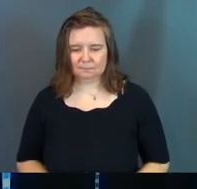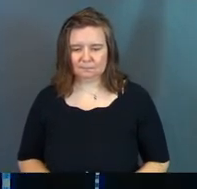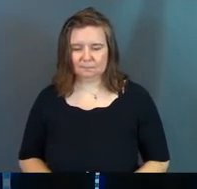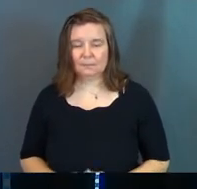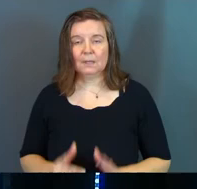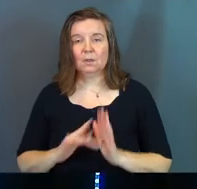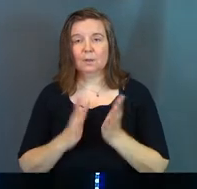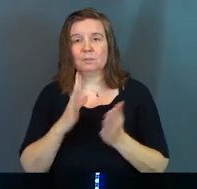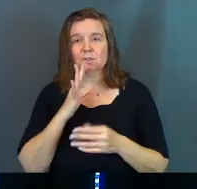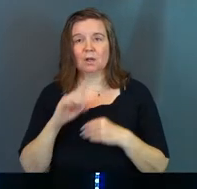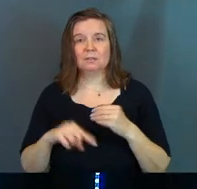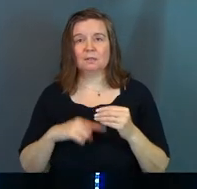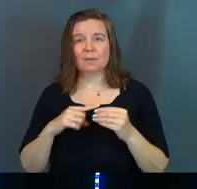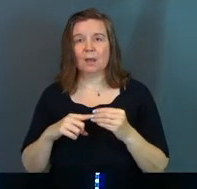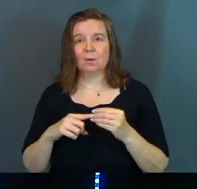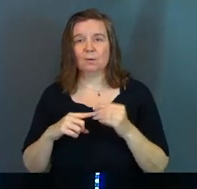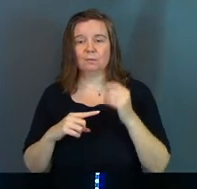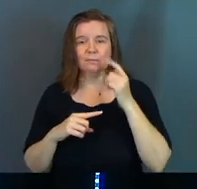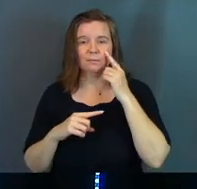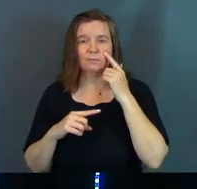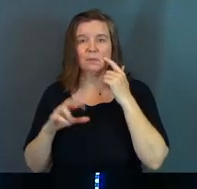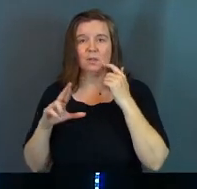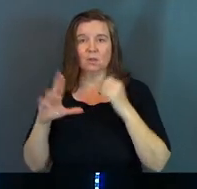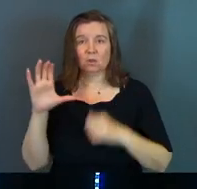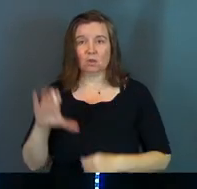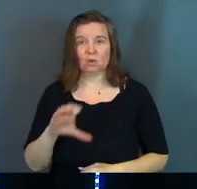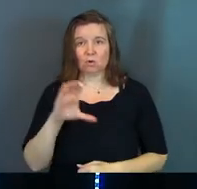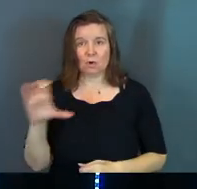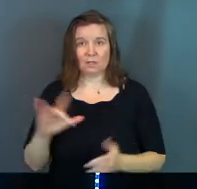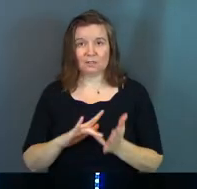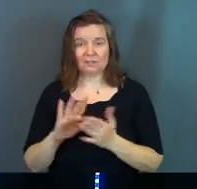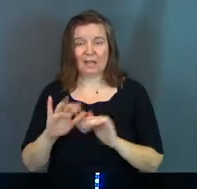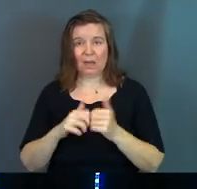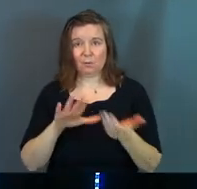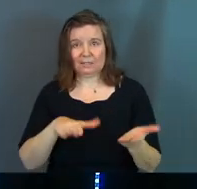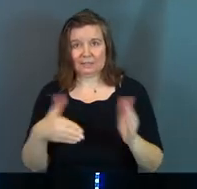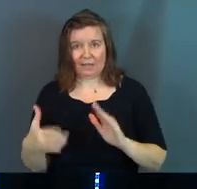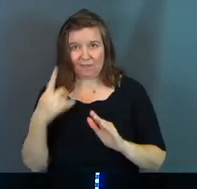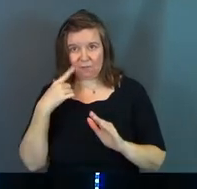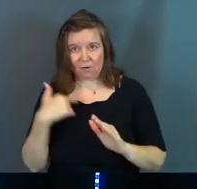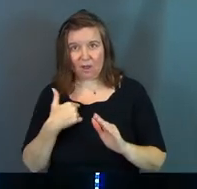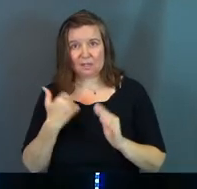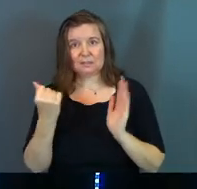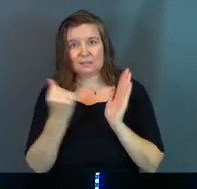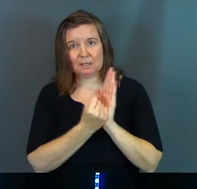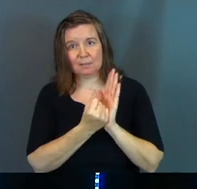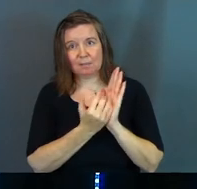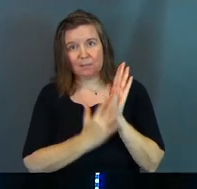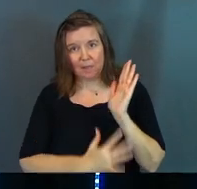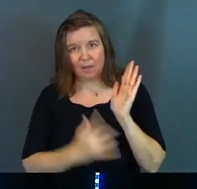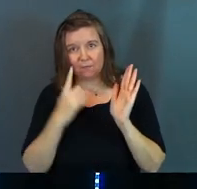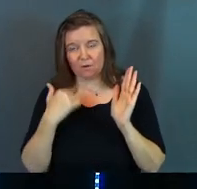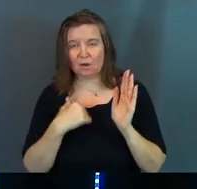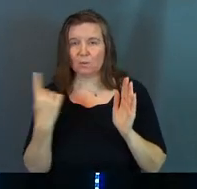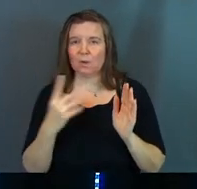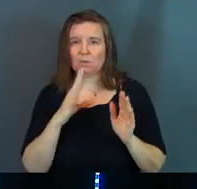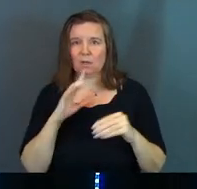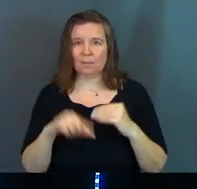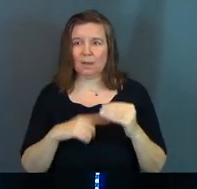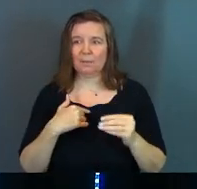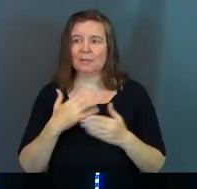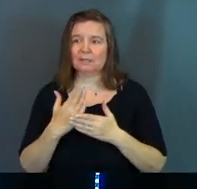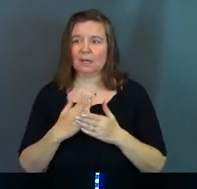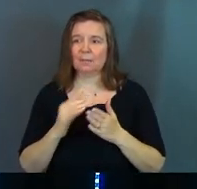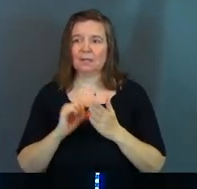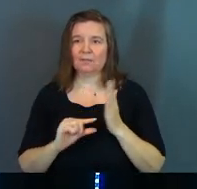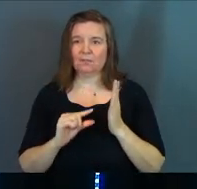There's scriptures that talk about the cross of Jesus Christ and how he died for our sins and bled for us, and we always talk about that. But some